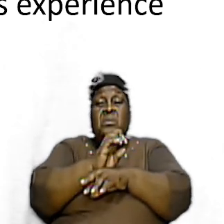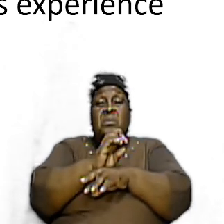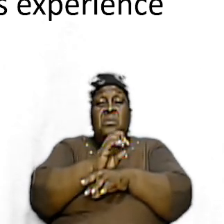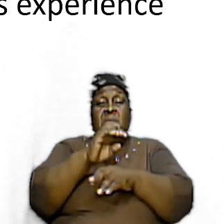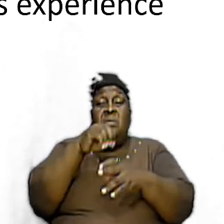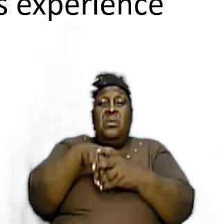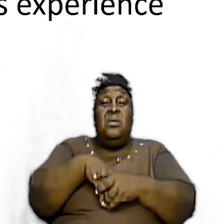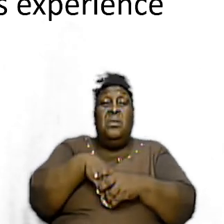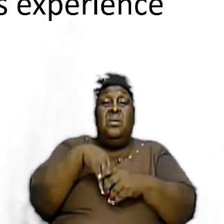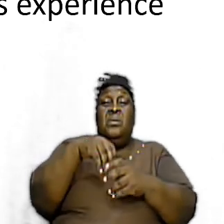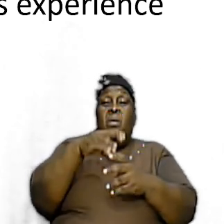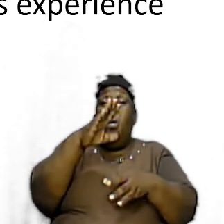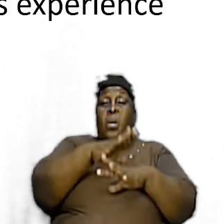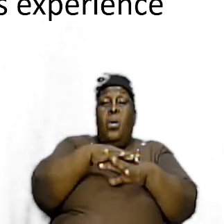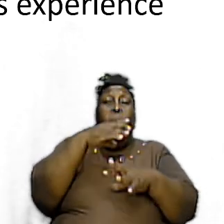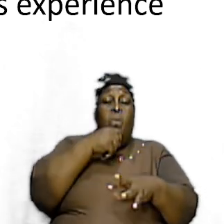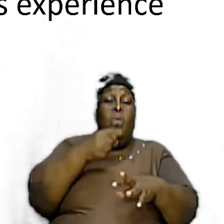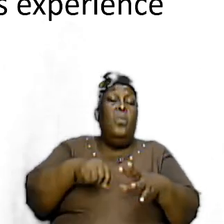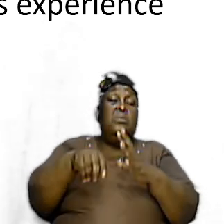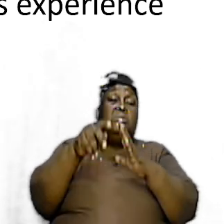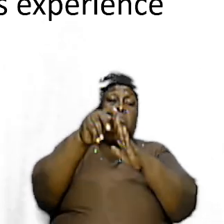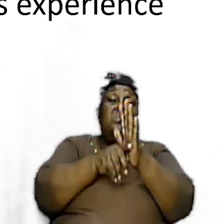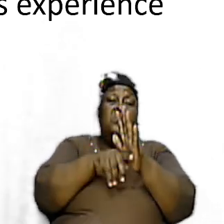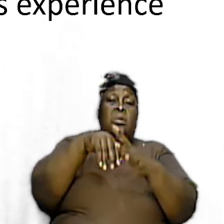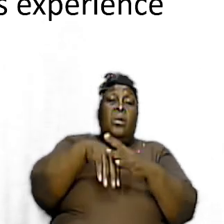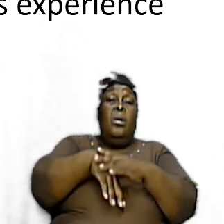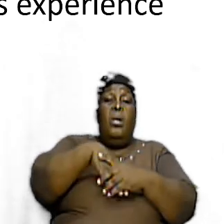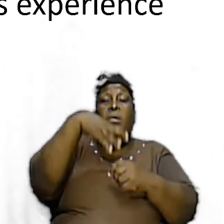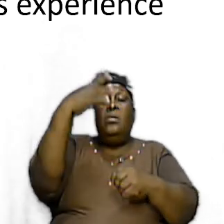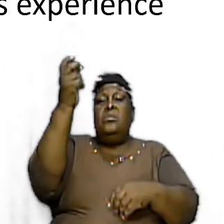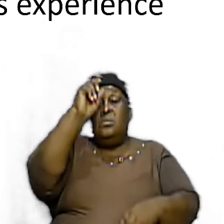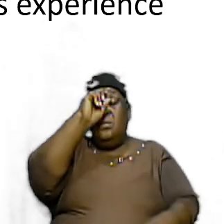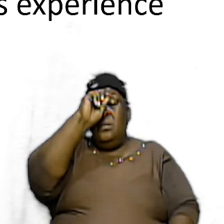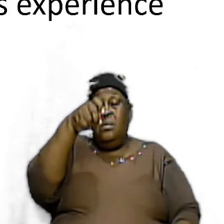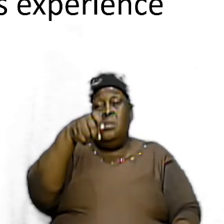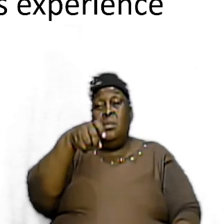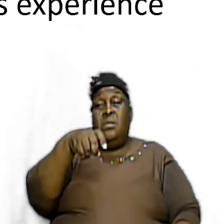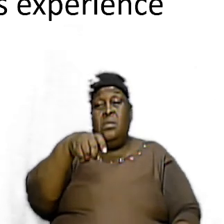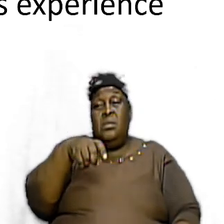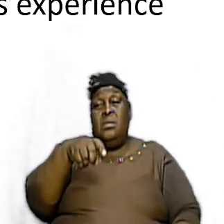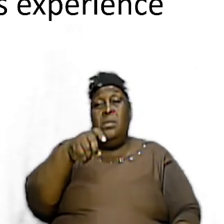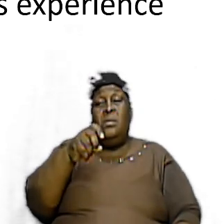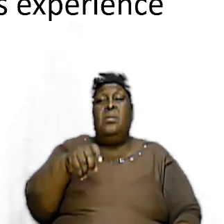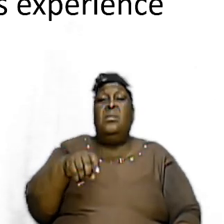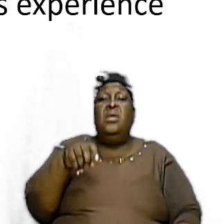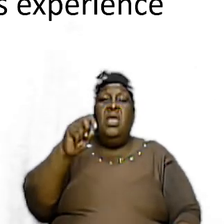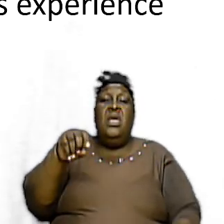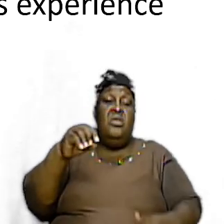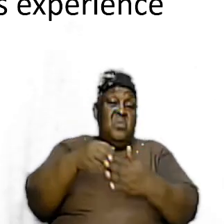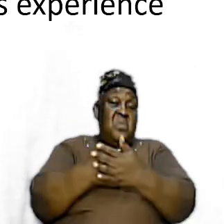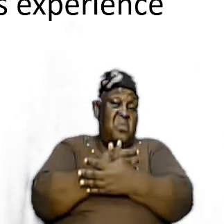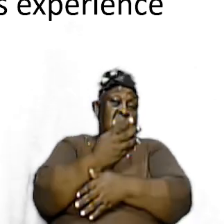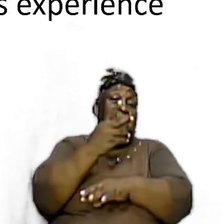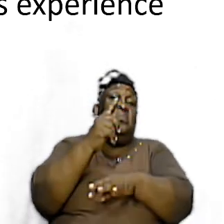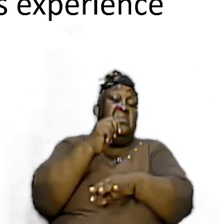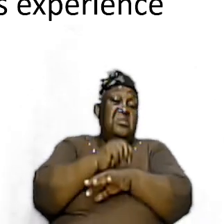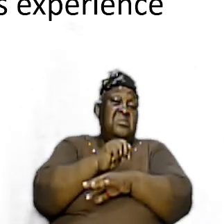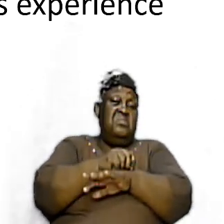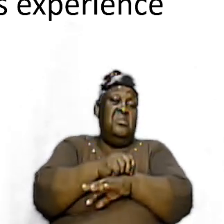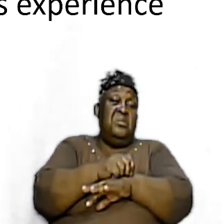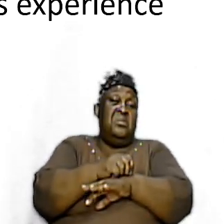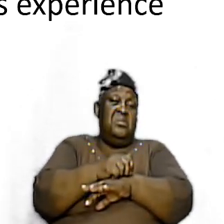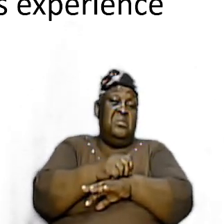Egypt and we know that scenario very well but can I tell you Saint Virgin beloved that in the New Testament we